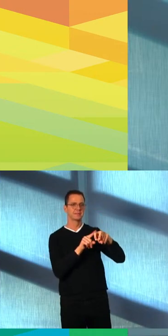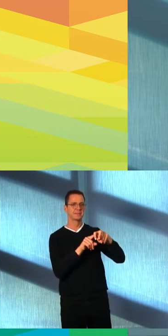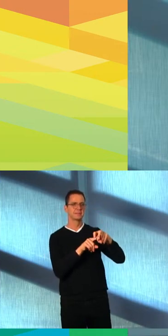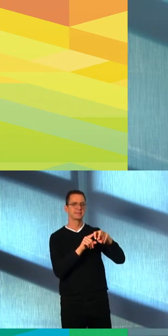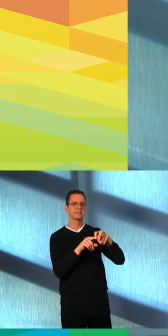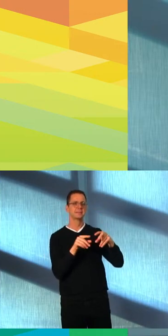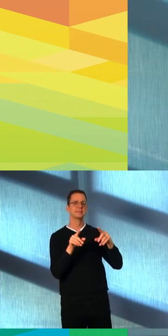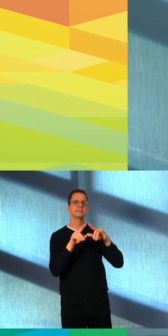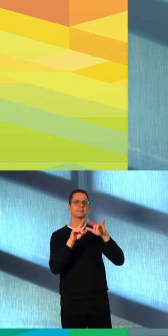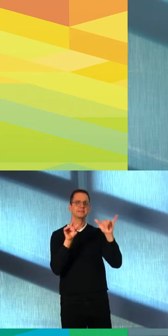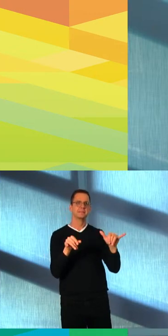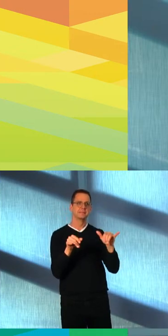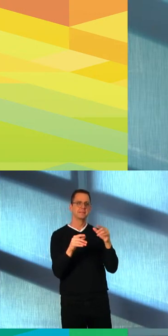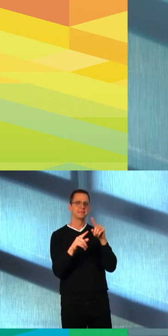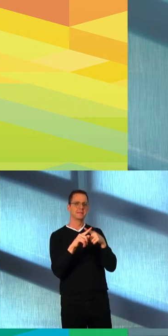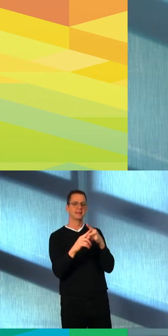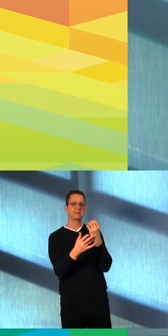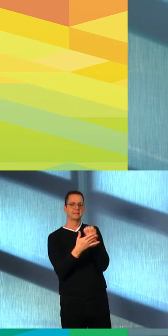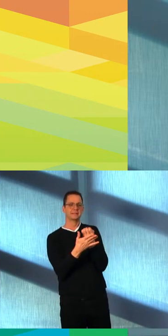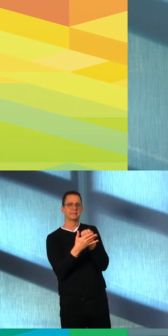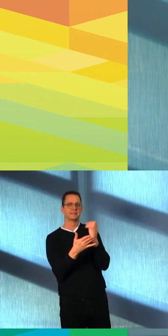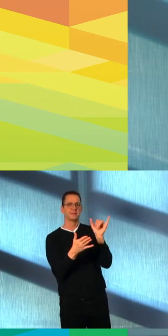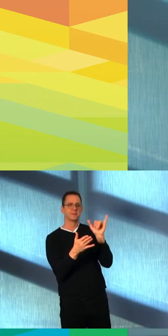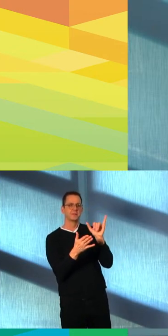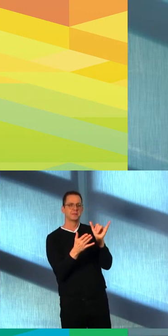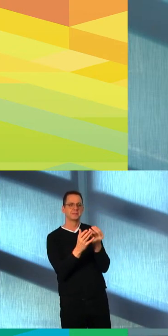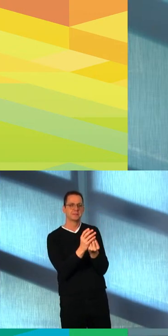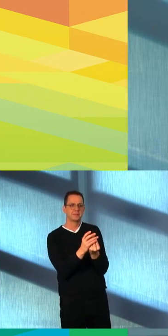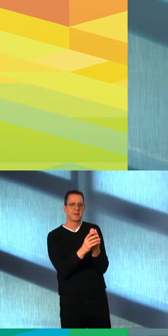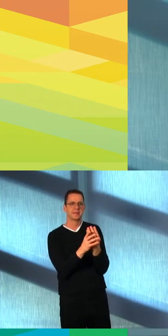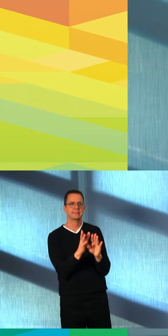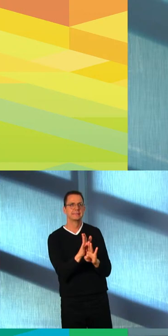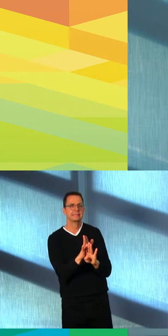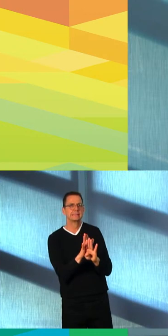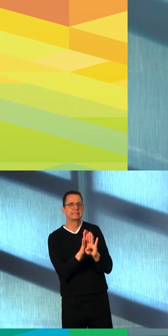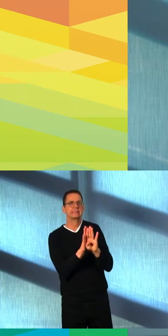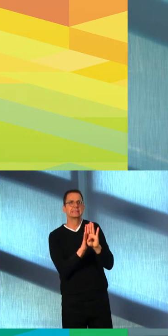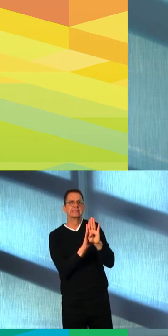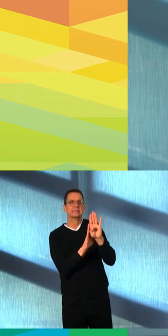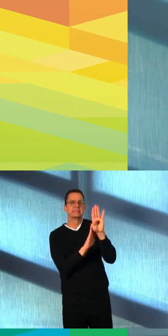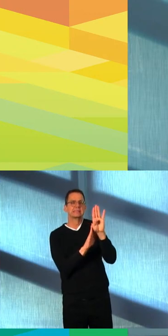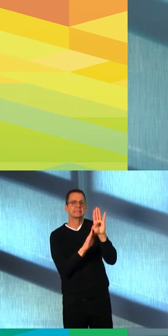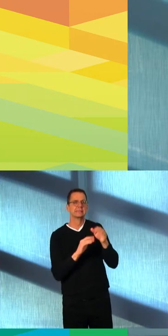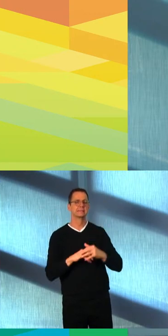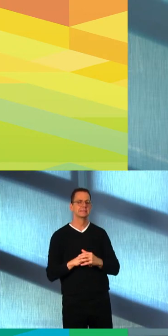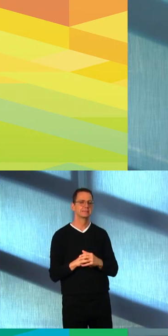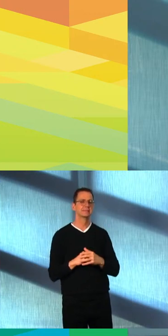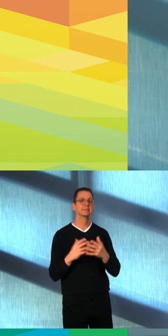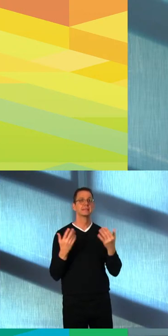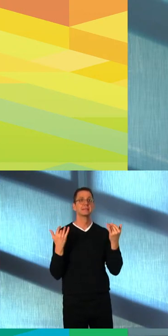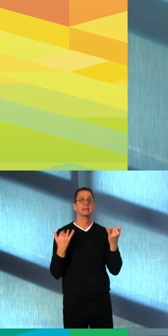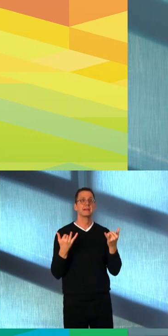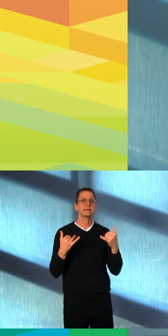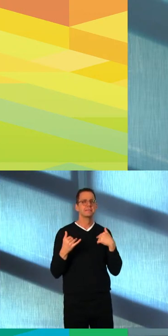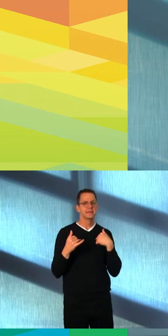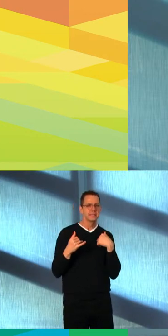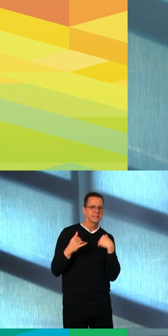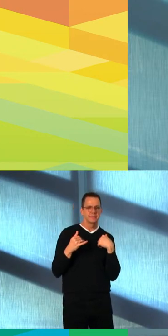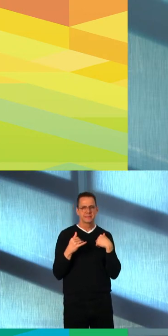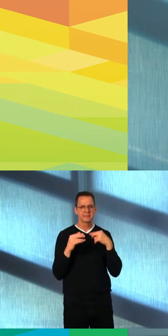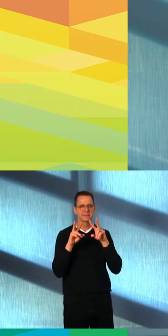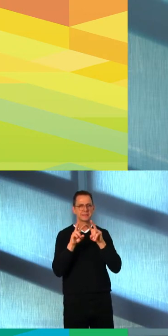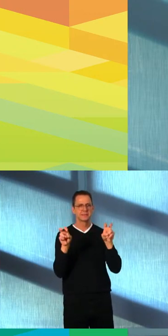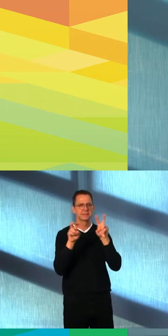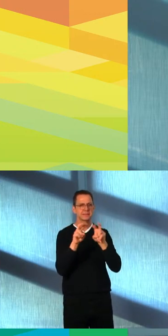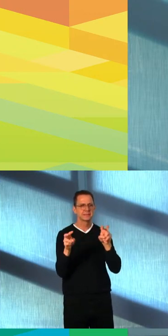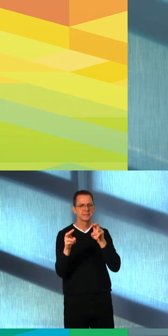safe and to keep our recovery moving forward. This information is now being compiled, and based on Council's direction today,